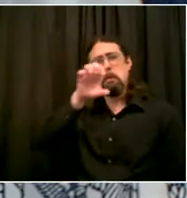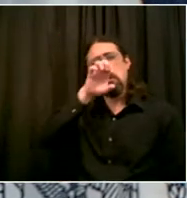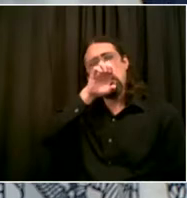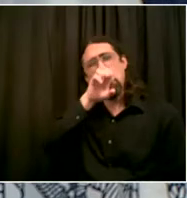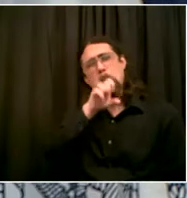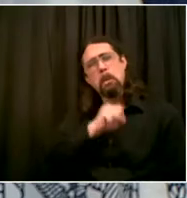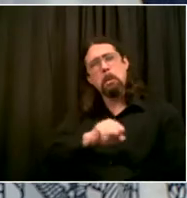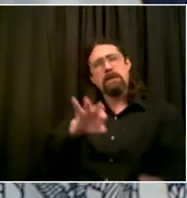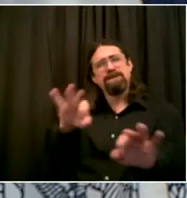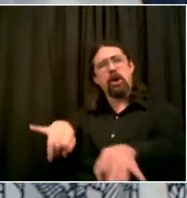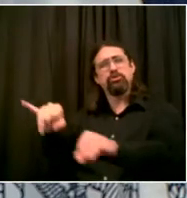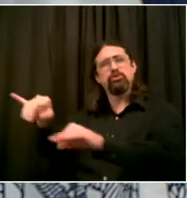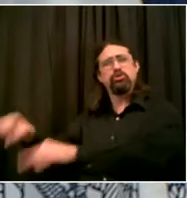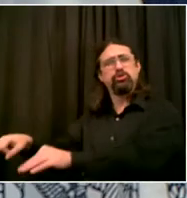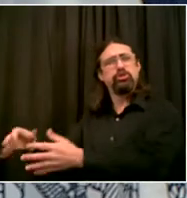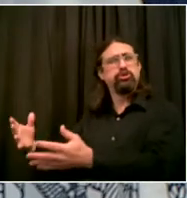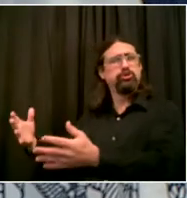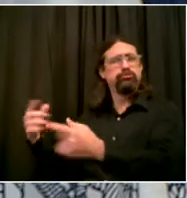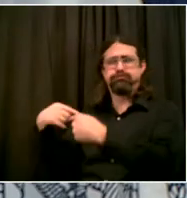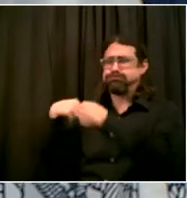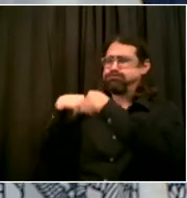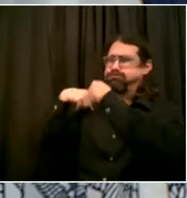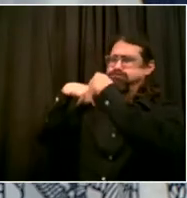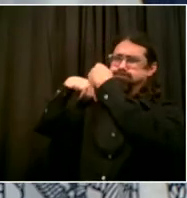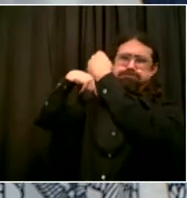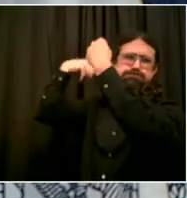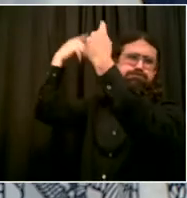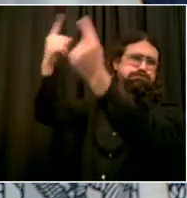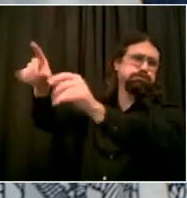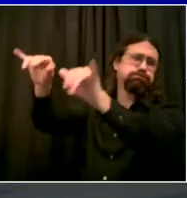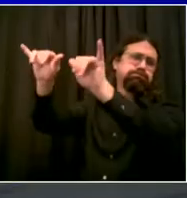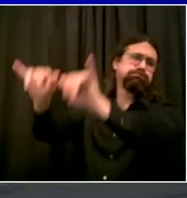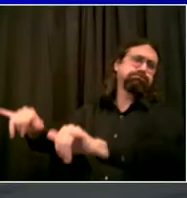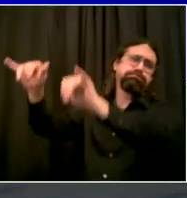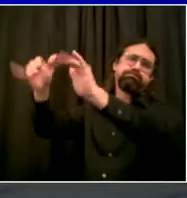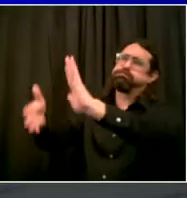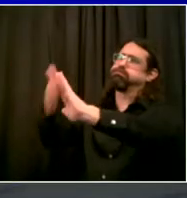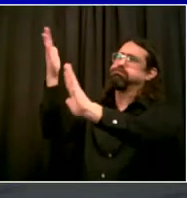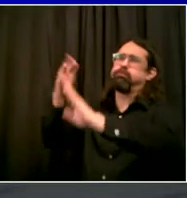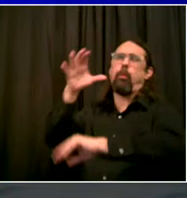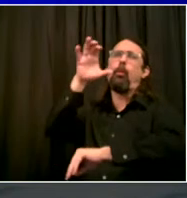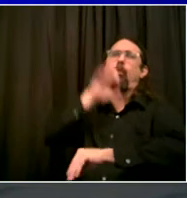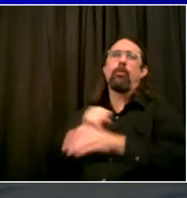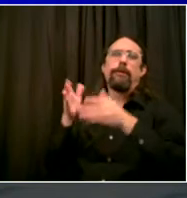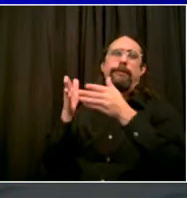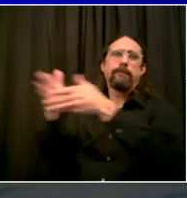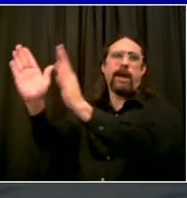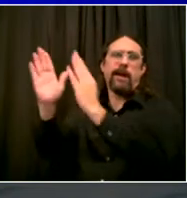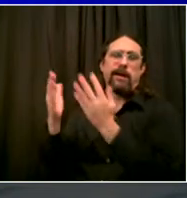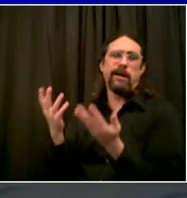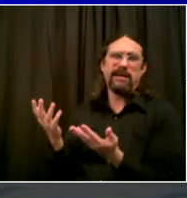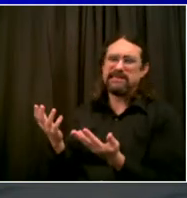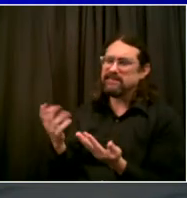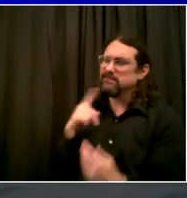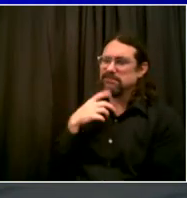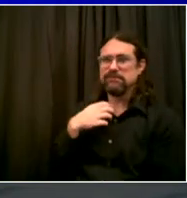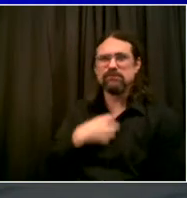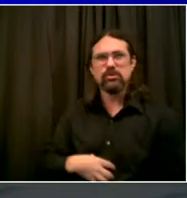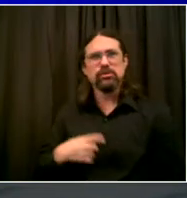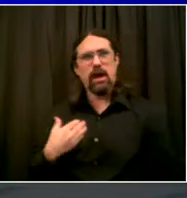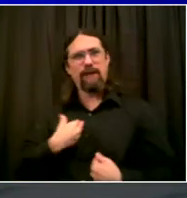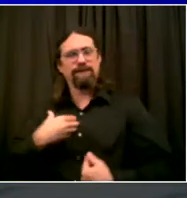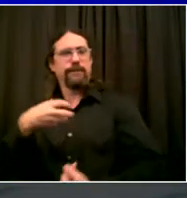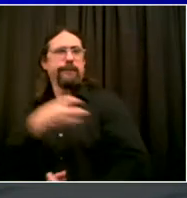specific actions that could be taken to address this crisis. Because it's not just the lines we experienced